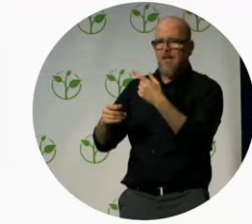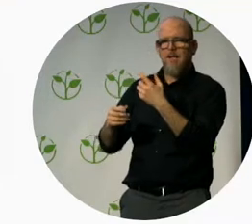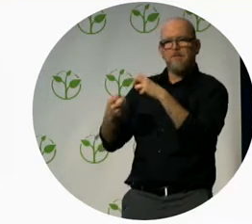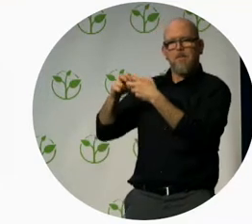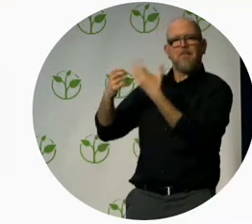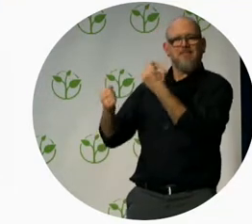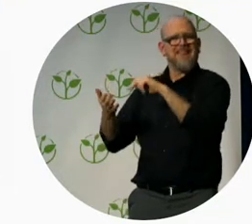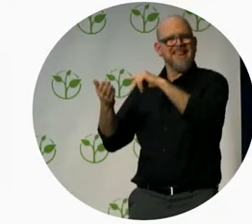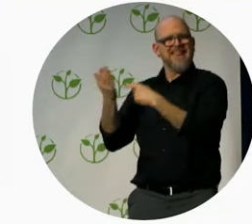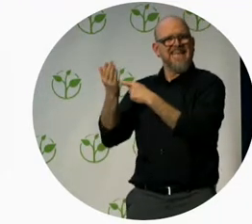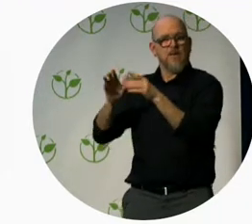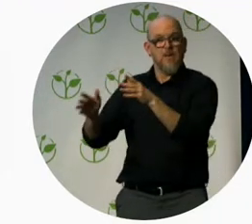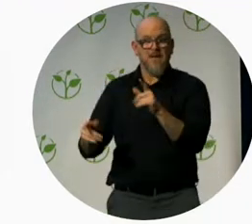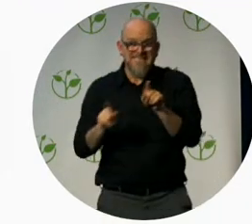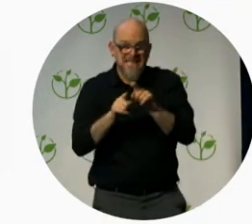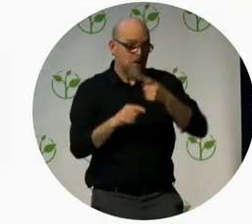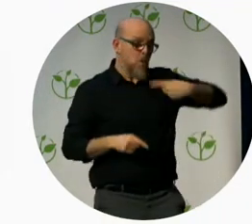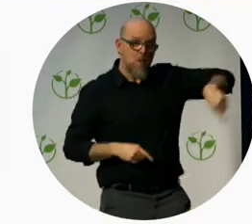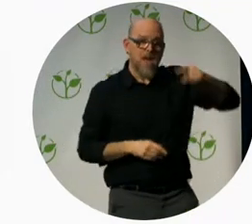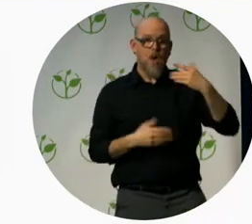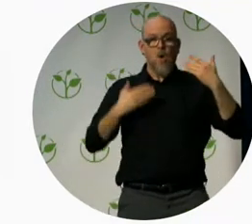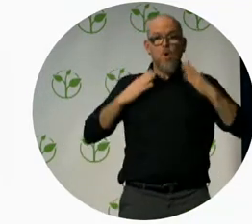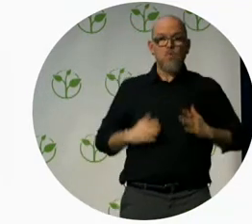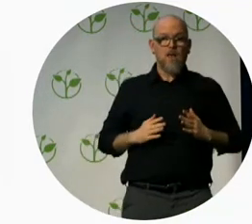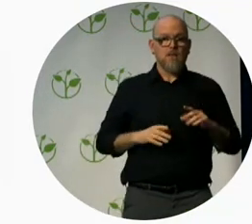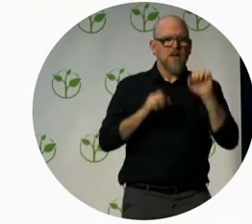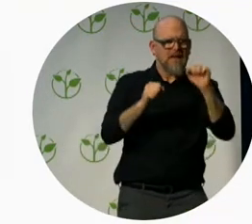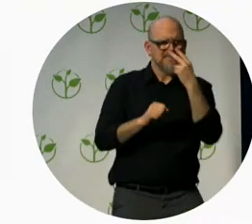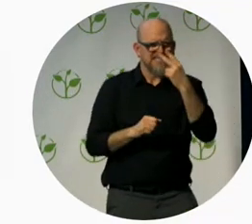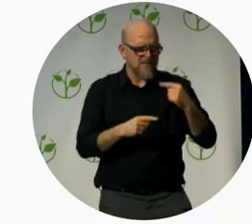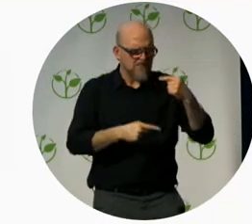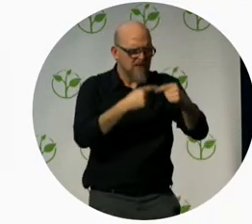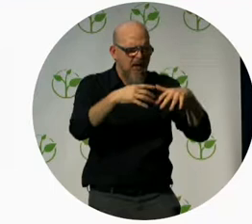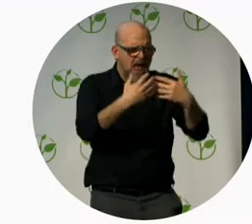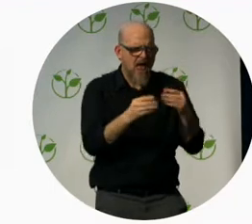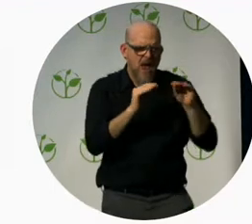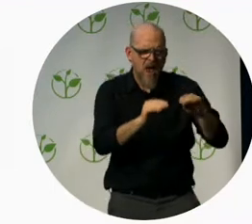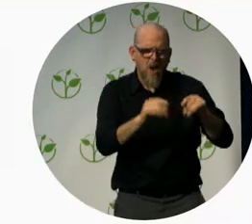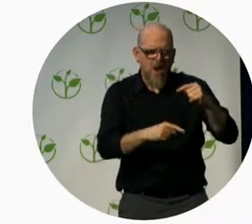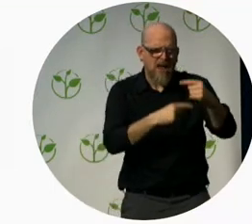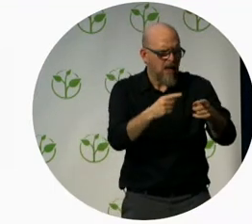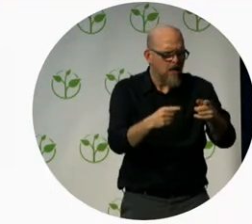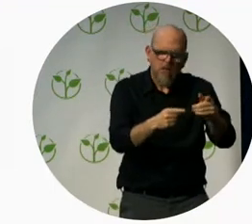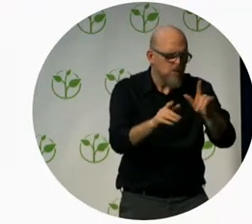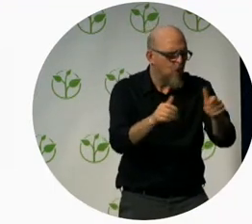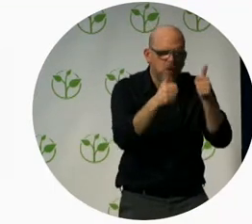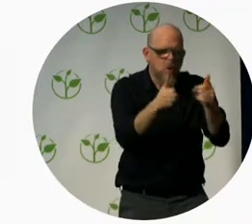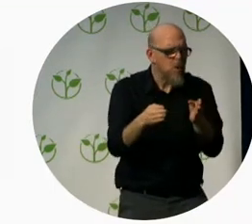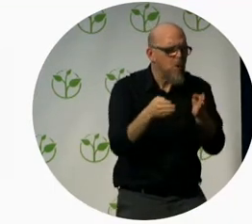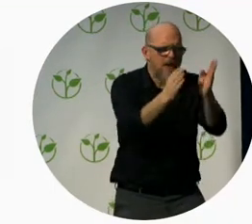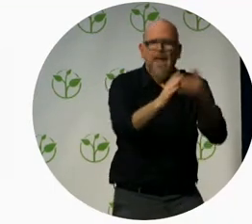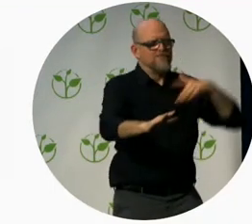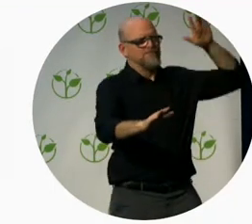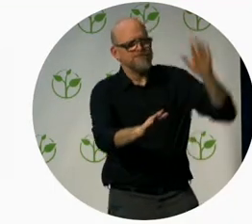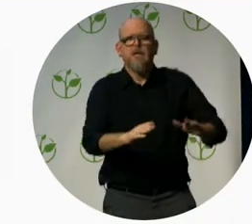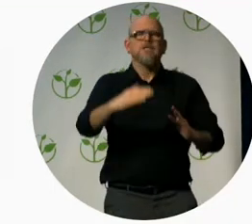Collaborating isn't simple. We all have our own agenda, and even in the non-profit world, egos, hate